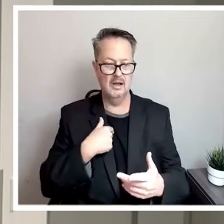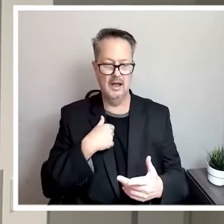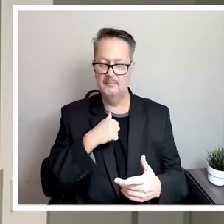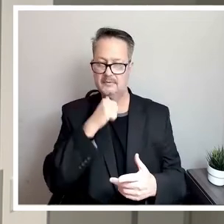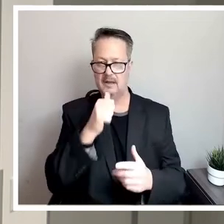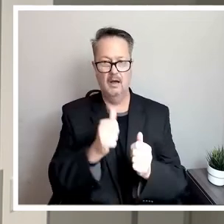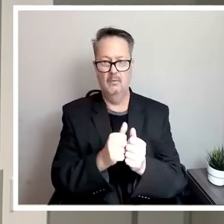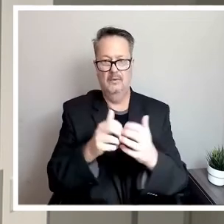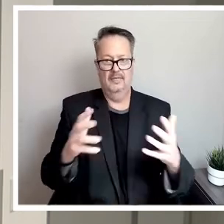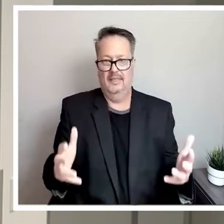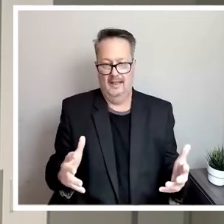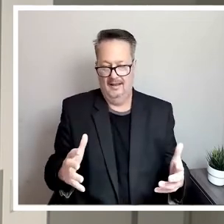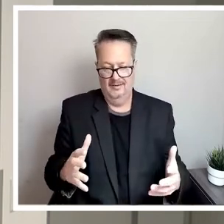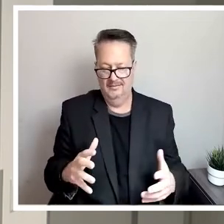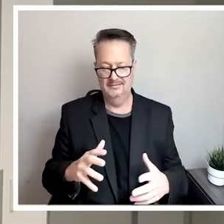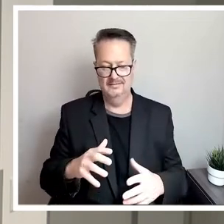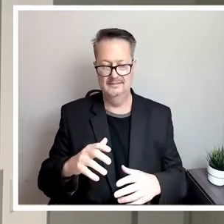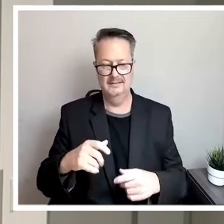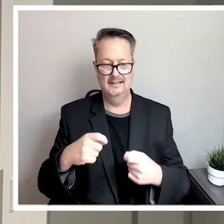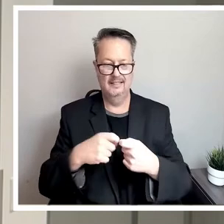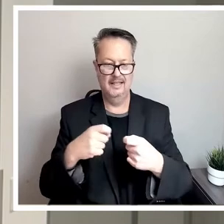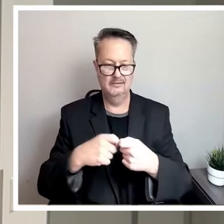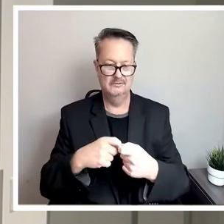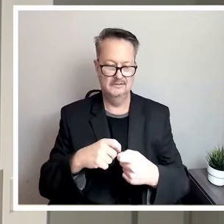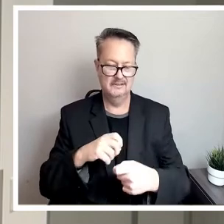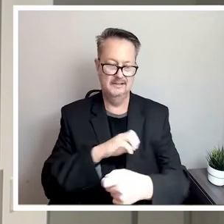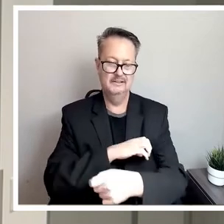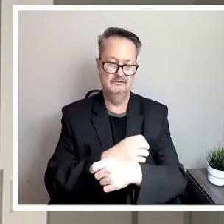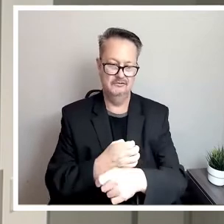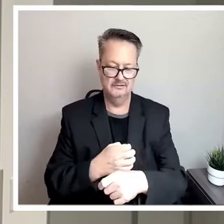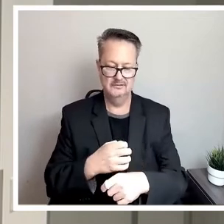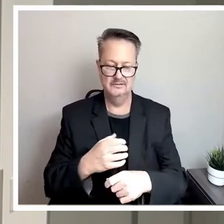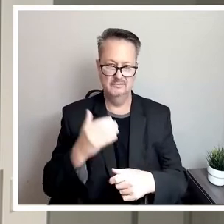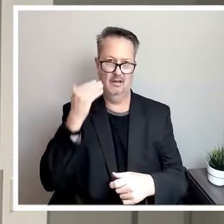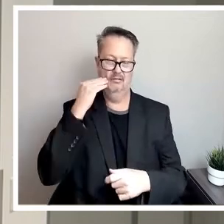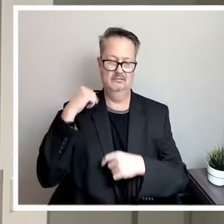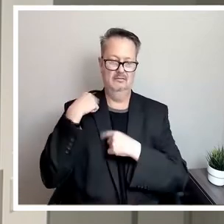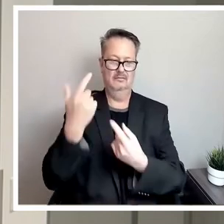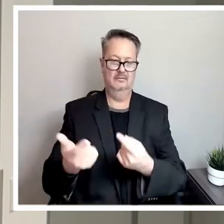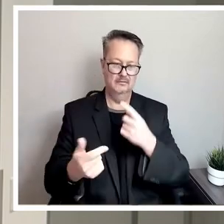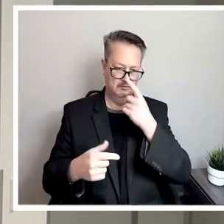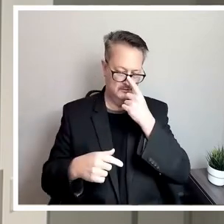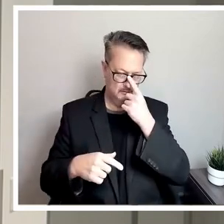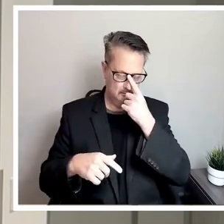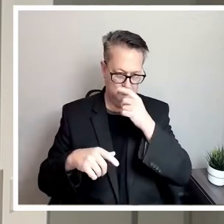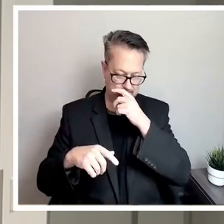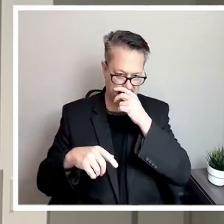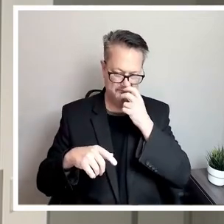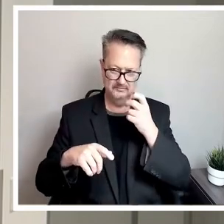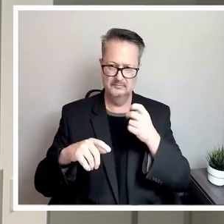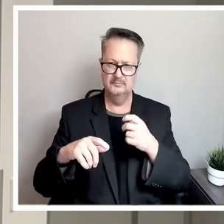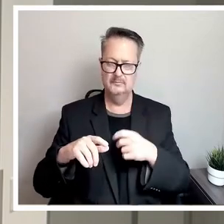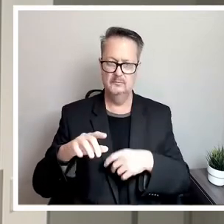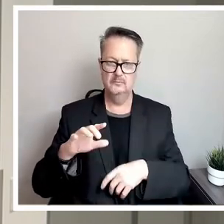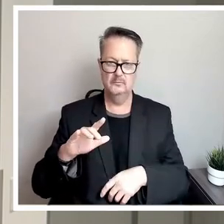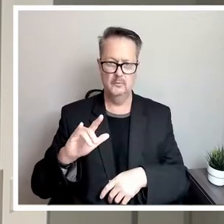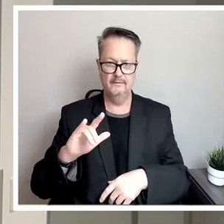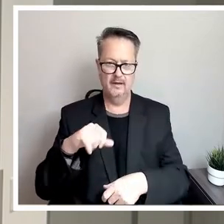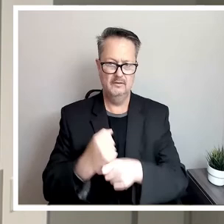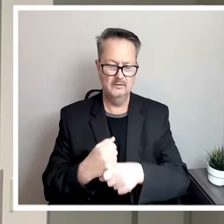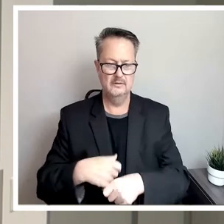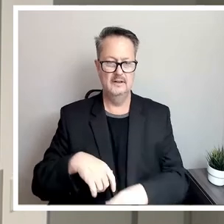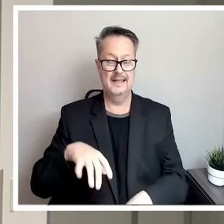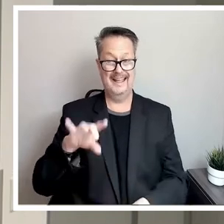knowledge of over 25 years. And eight of those proudly spent consulting with CPS Energy from